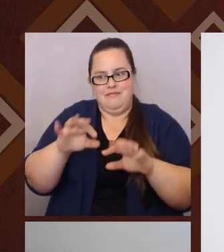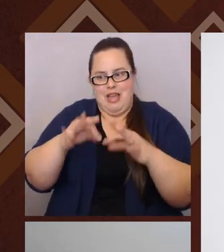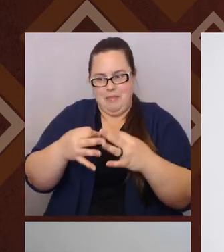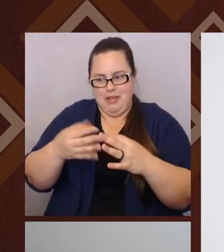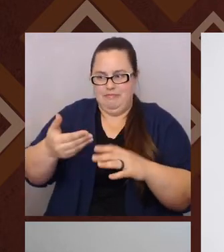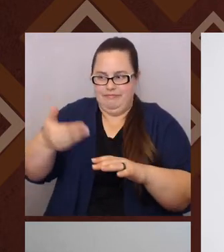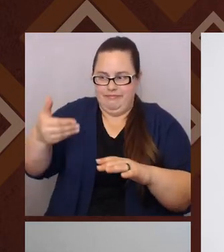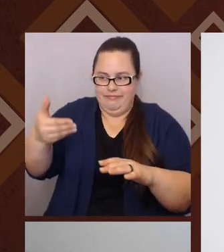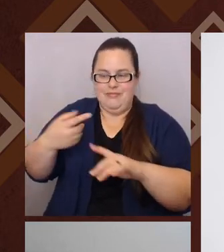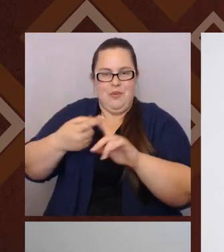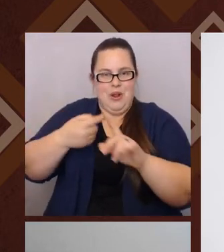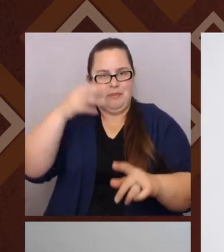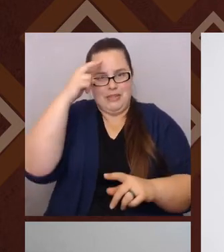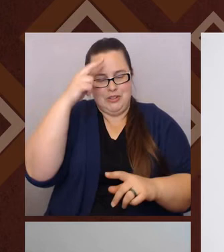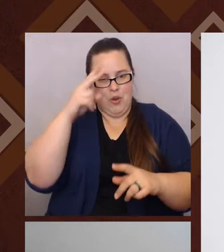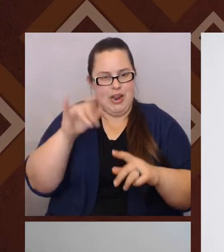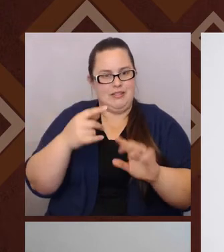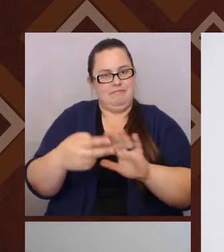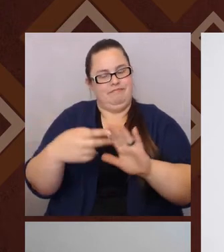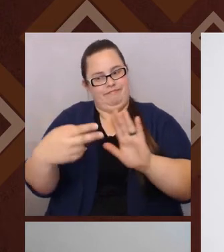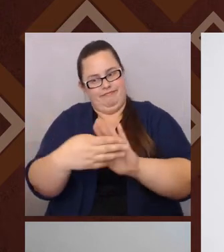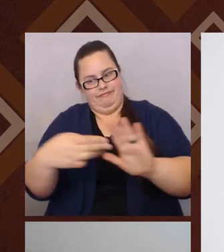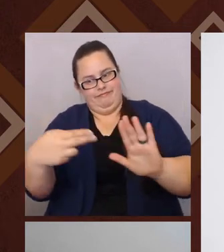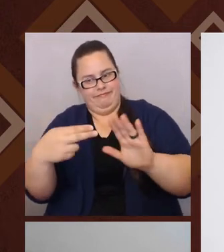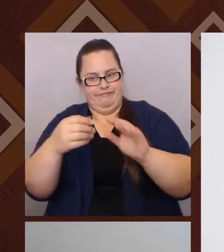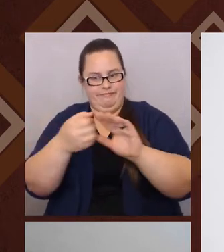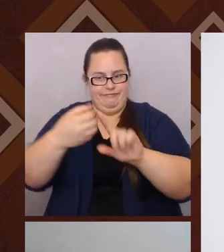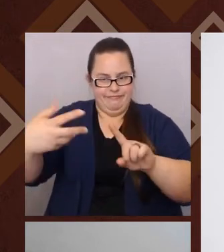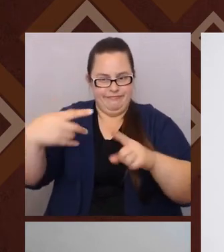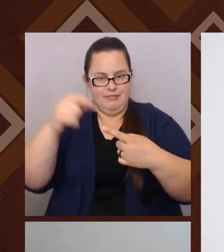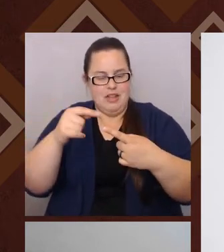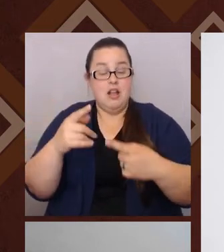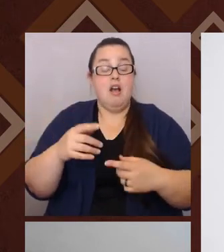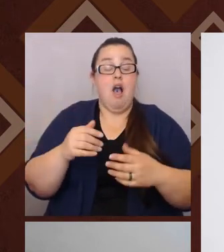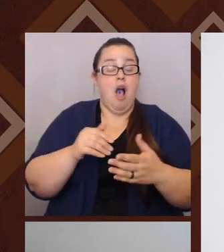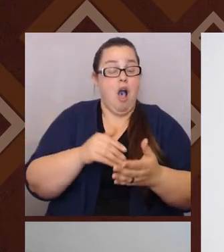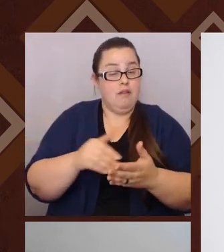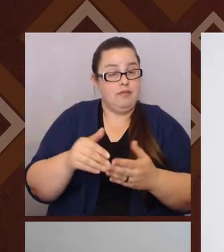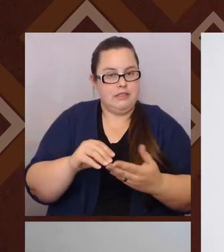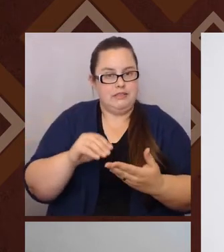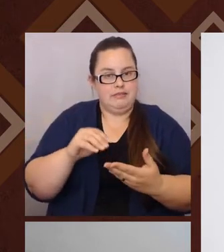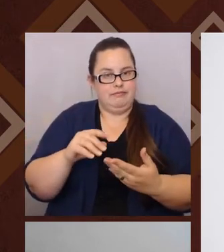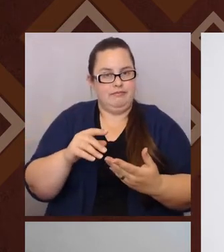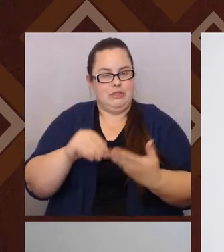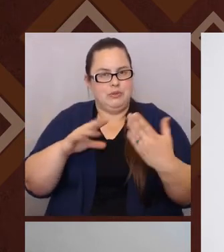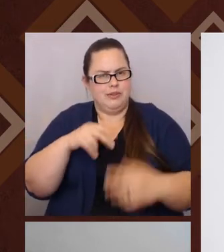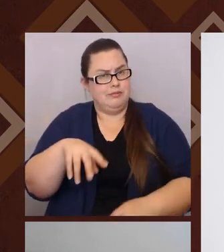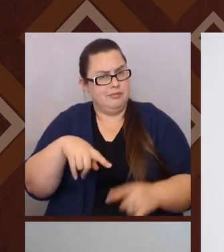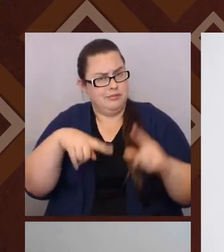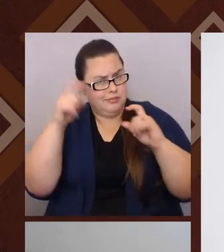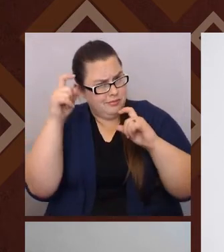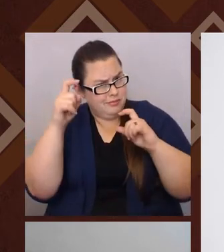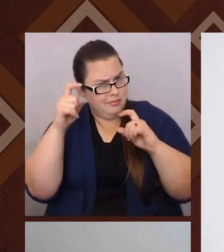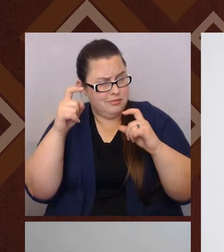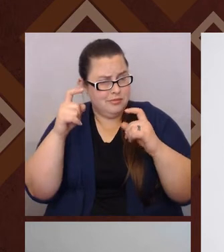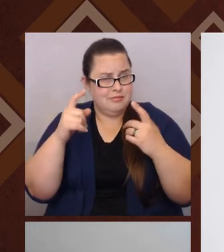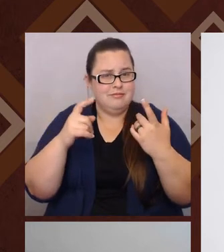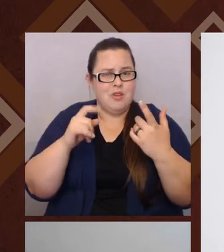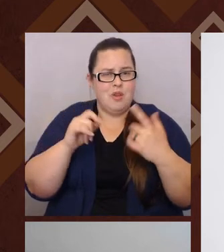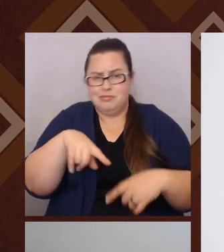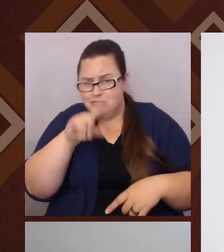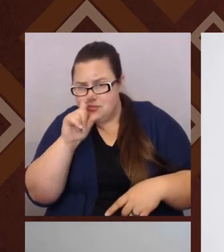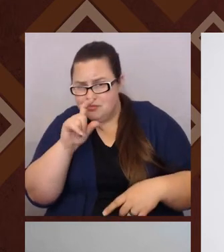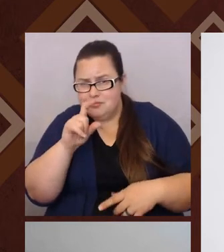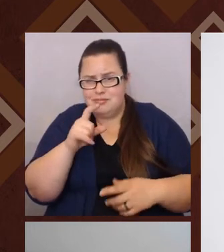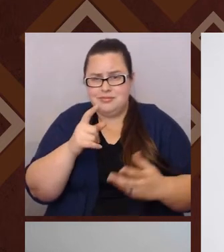that's the definition. I always get some like raised eyebrows or quizzical looks and like, and is that it though? Cause because